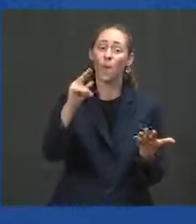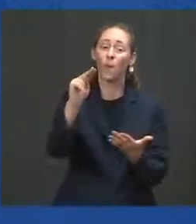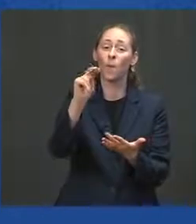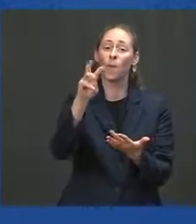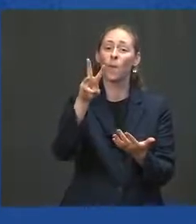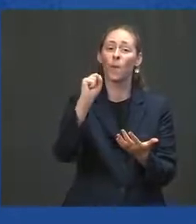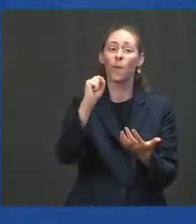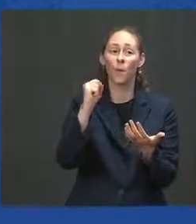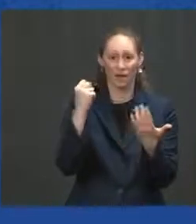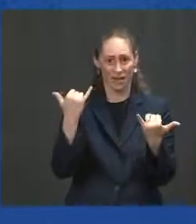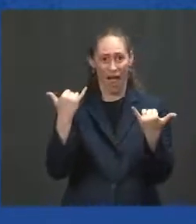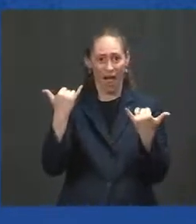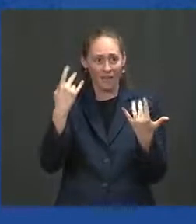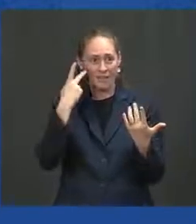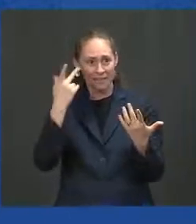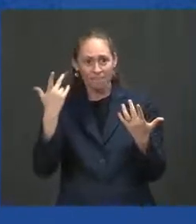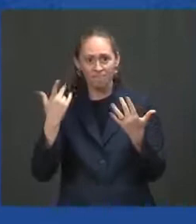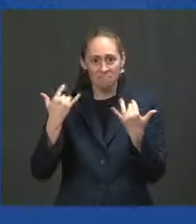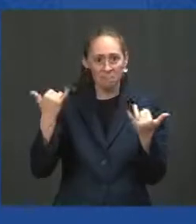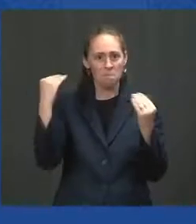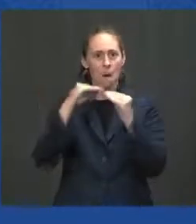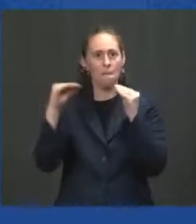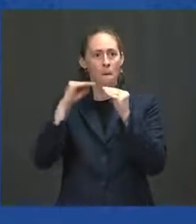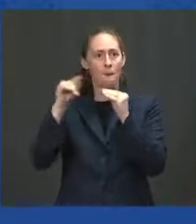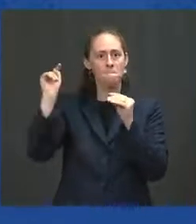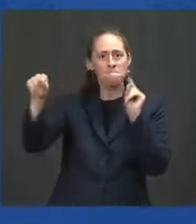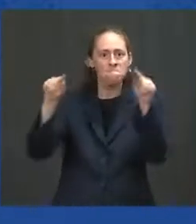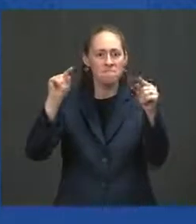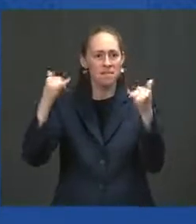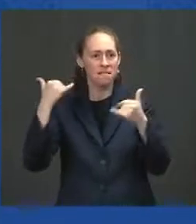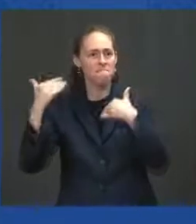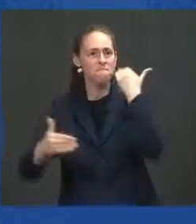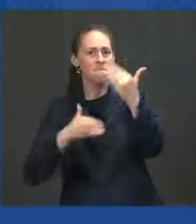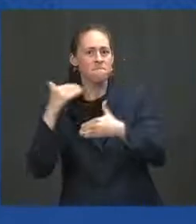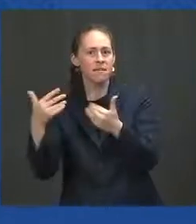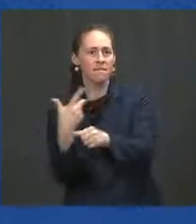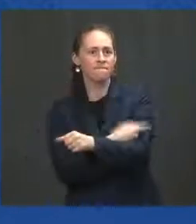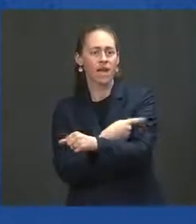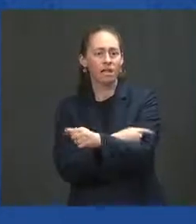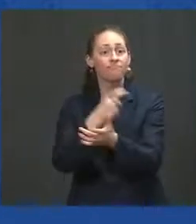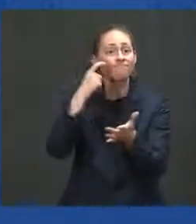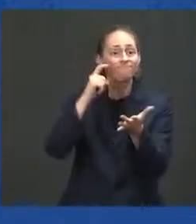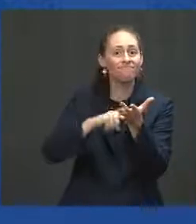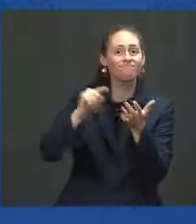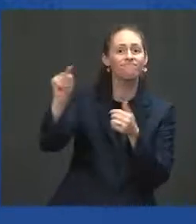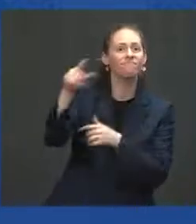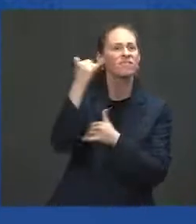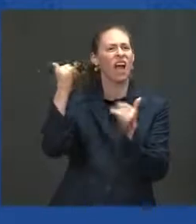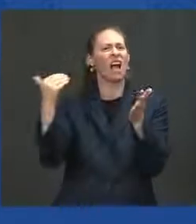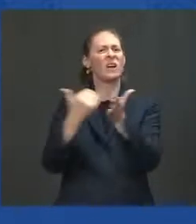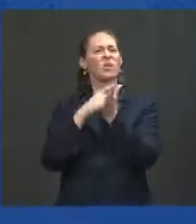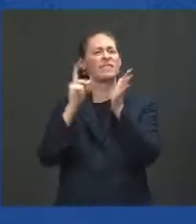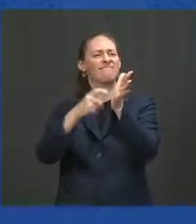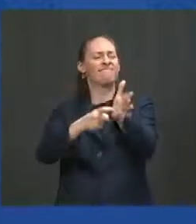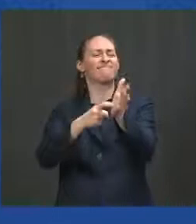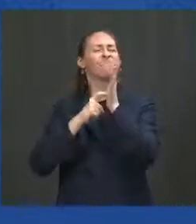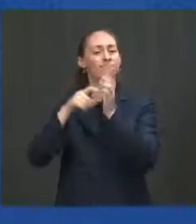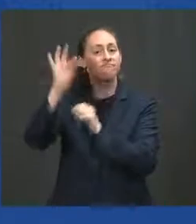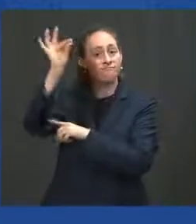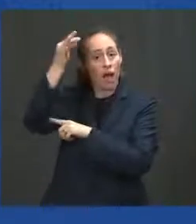For the past several weeks, my administration has imposed new vaccine requirements on federal workers, the armed forces,